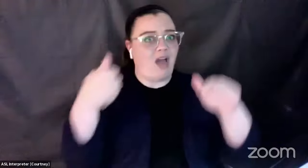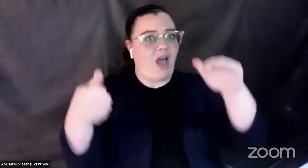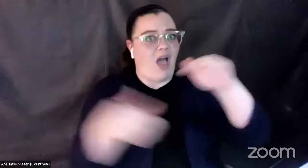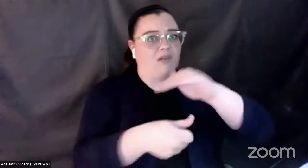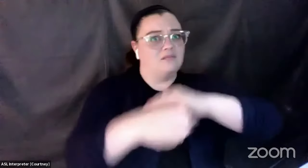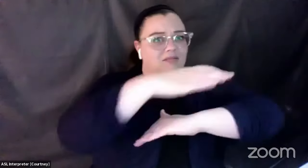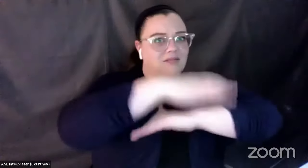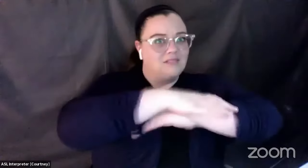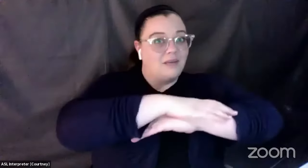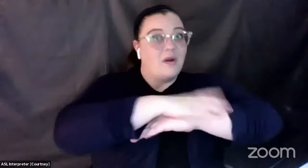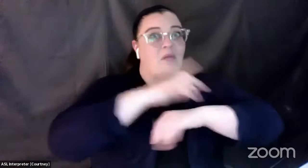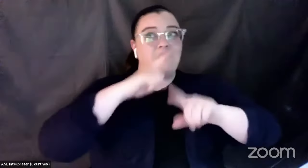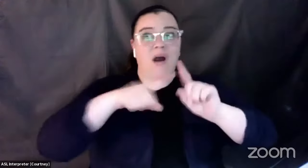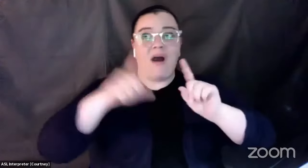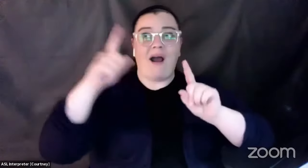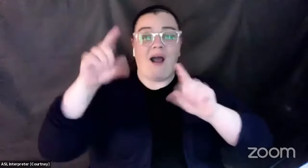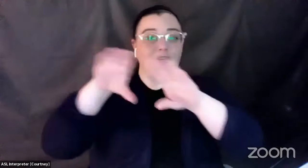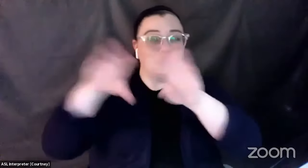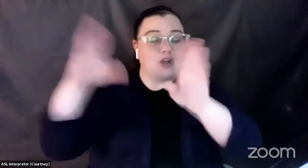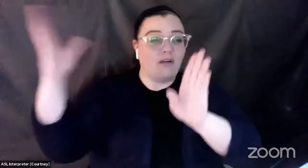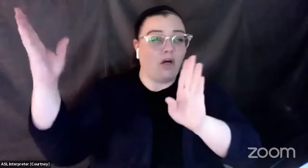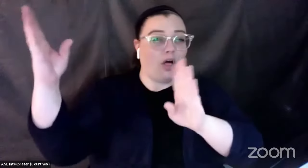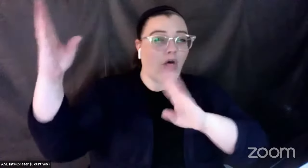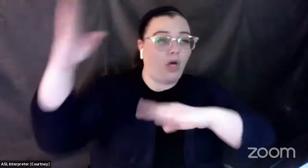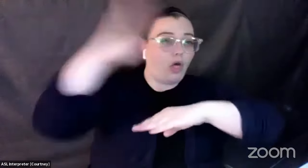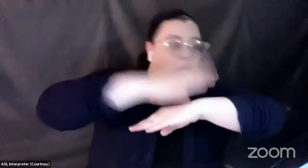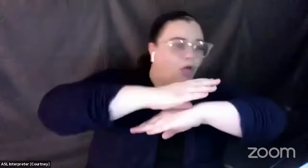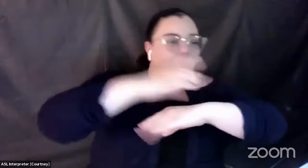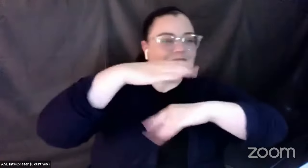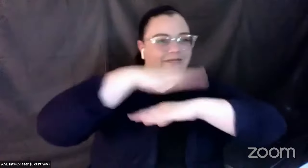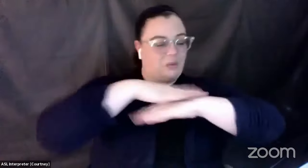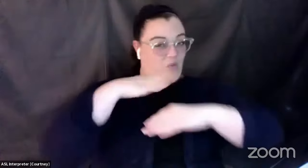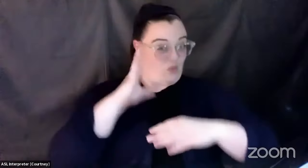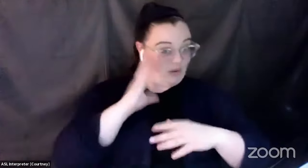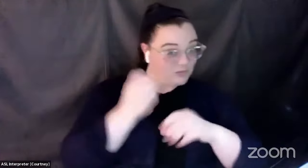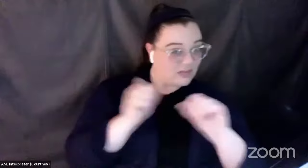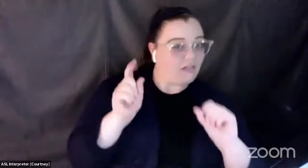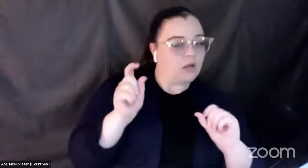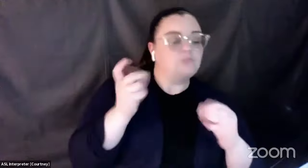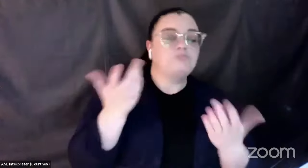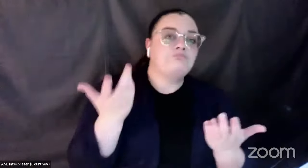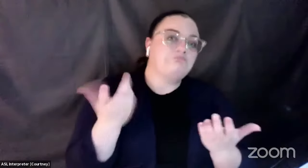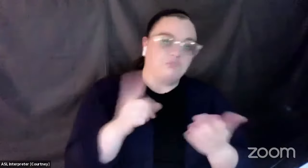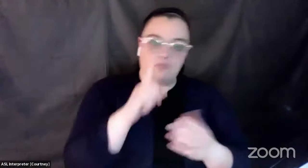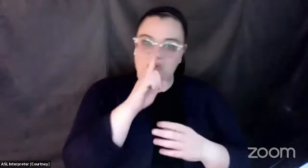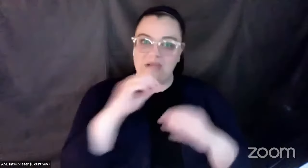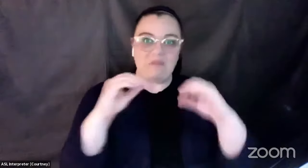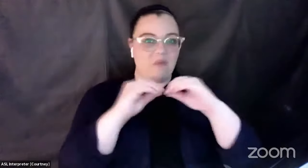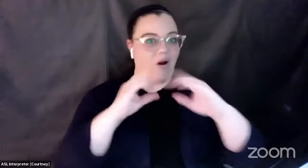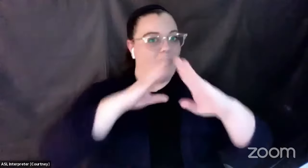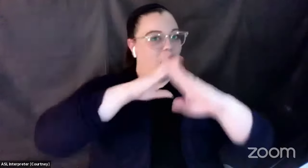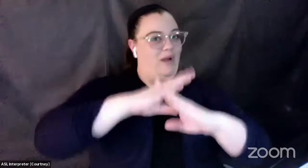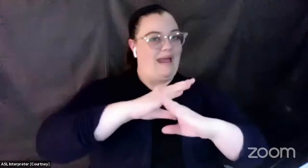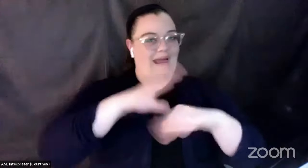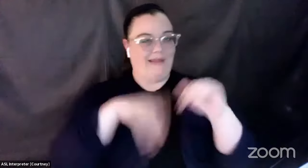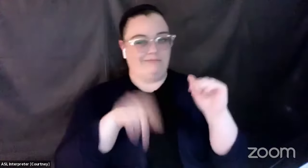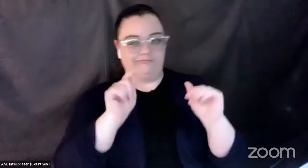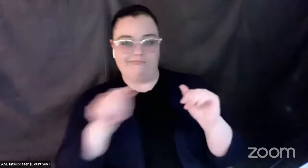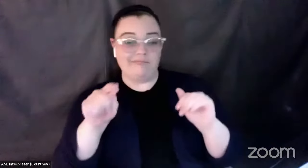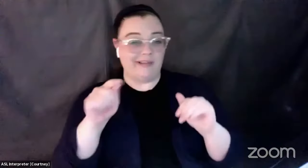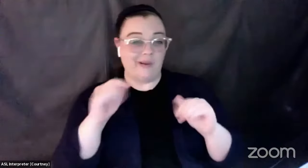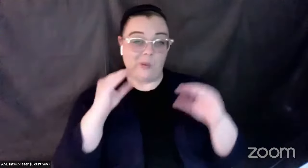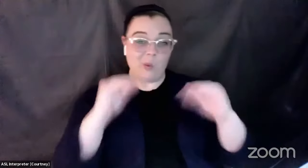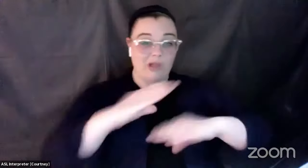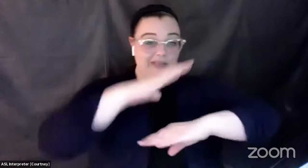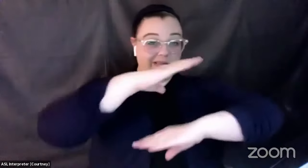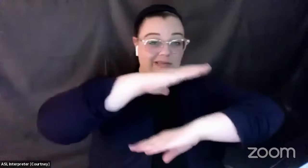something. And it's really what the experience of how people have gotten injured in the past that really gives us the